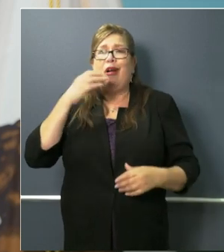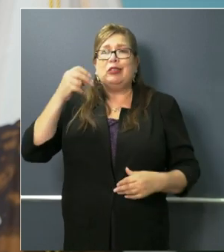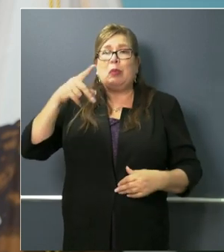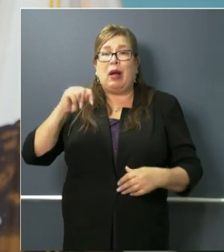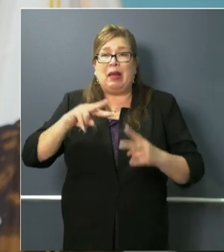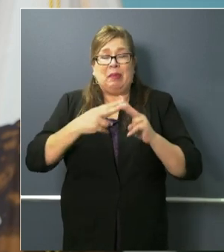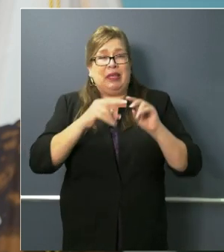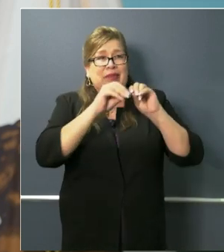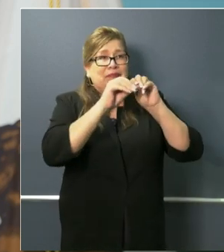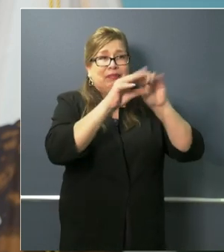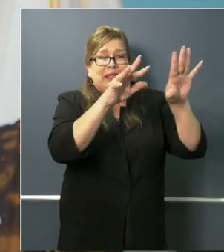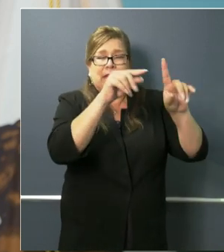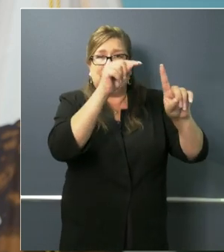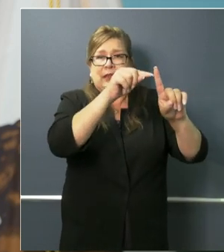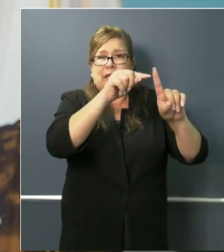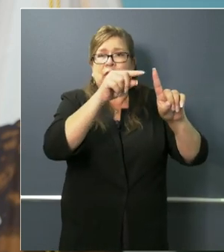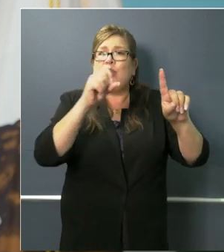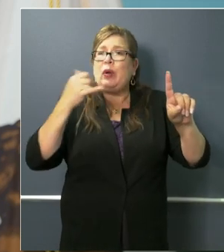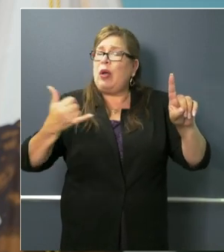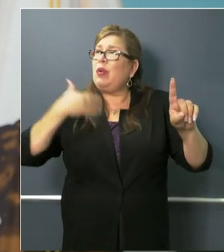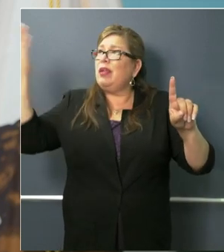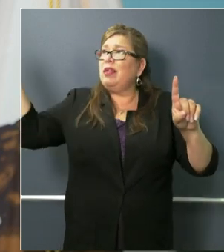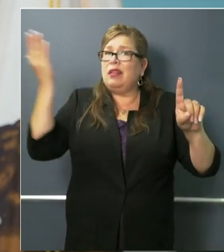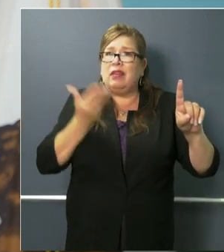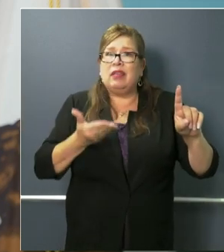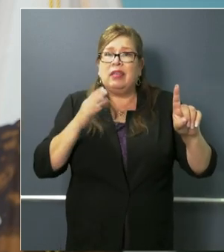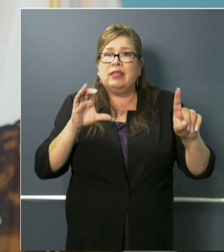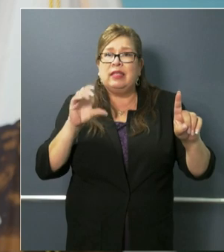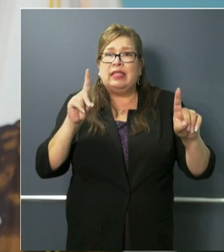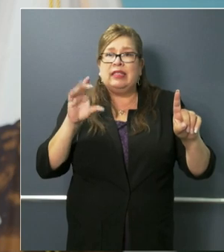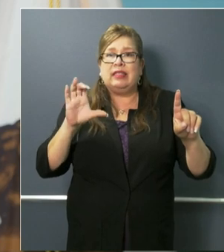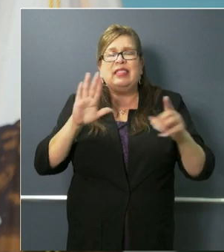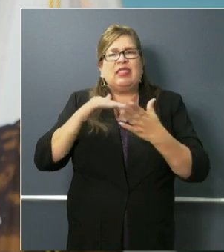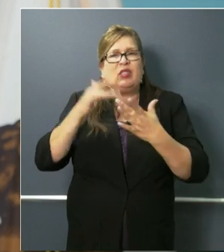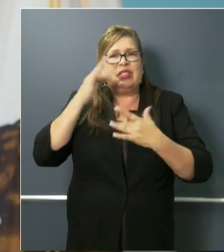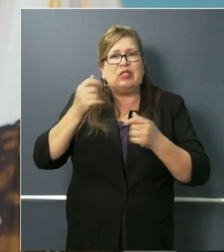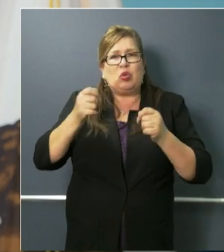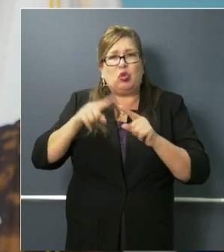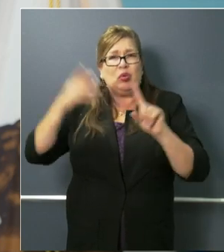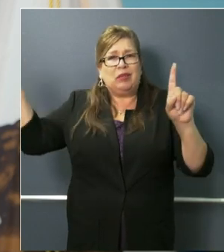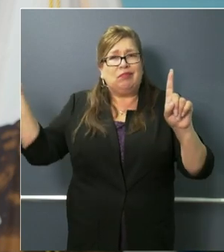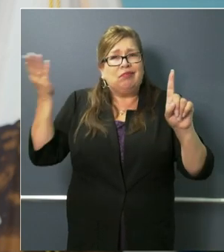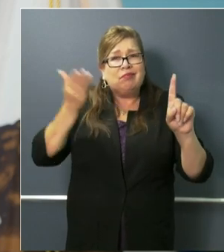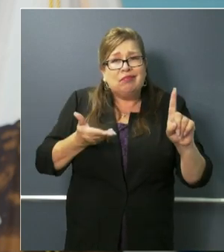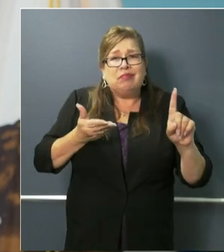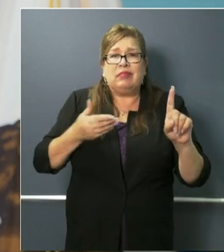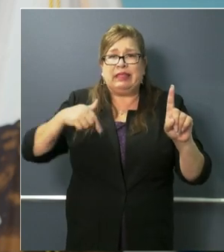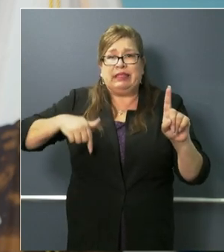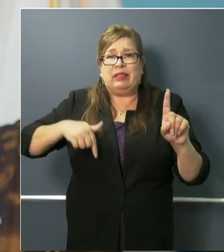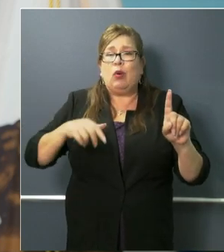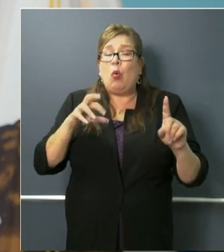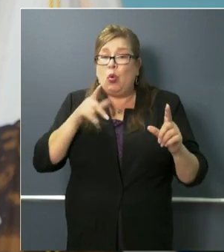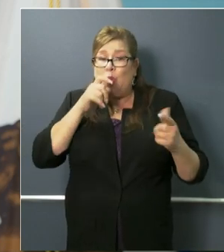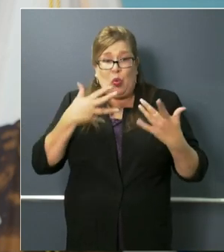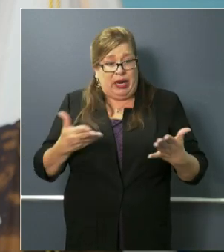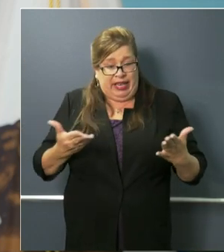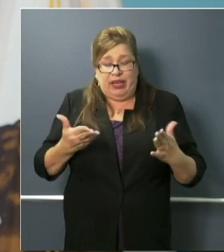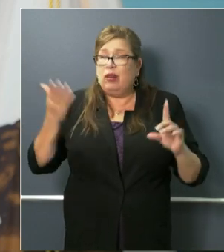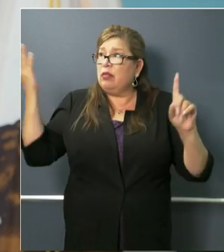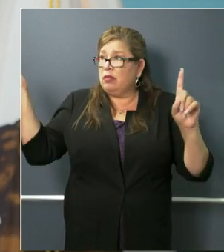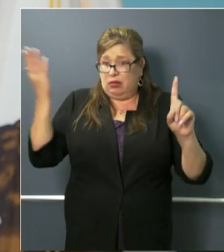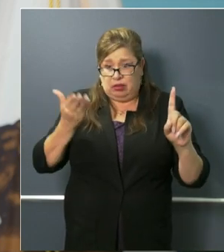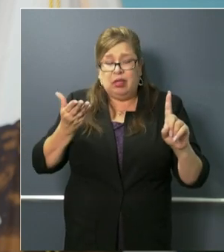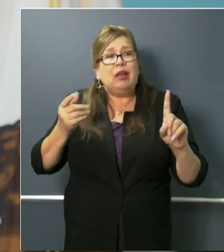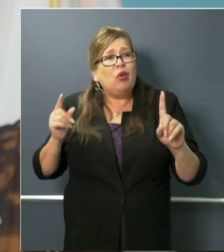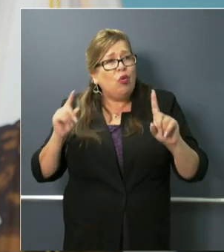working with the cdc to bring personnel here into the state or take existing cdc personnel within the state and bringing